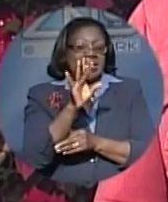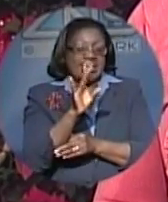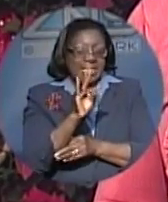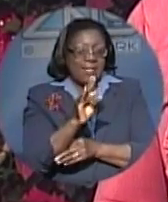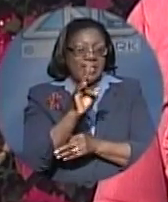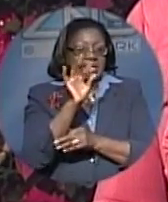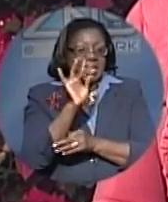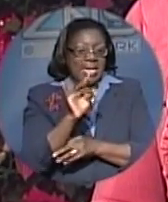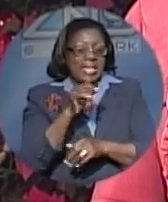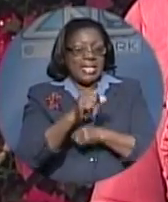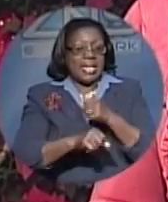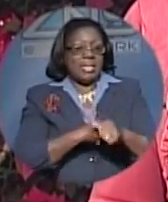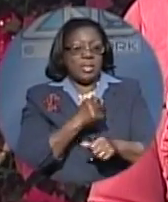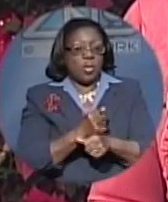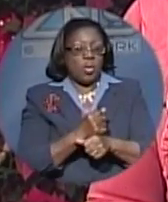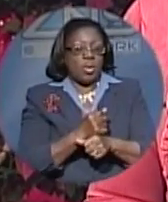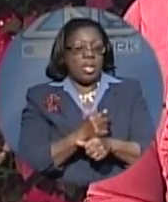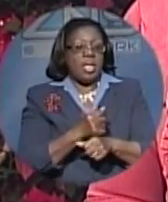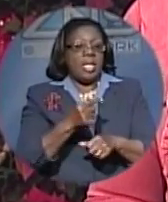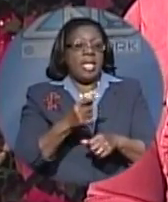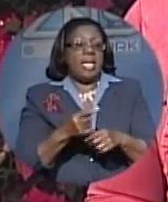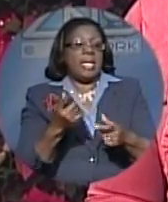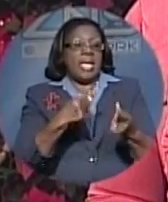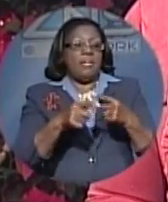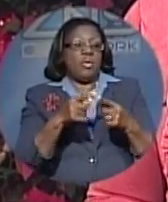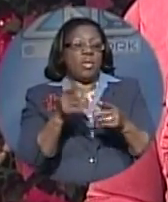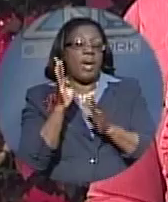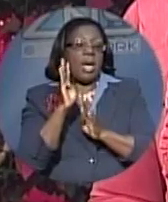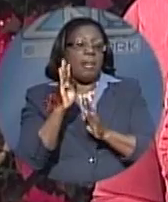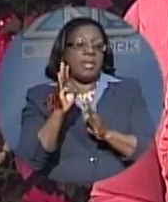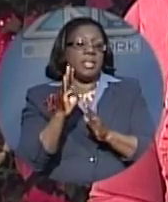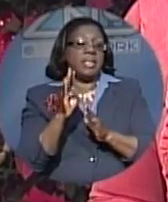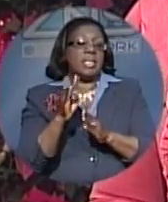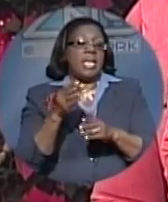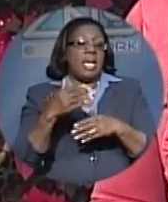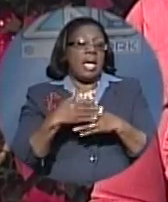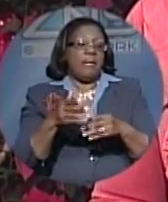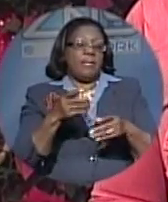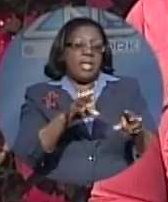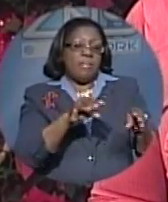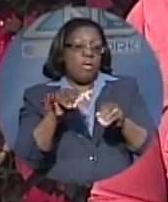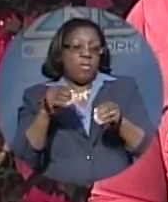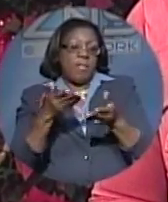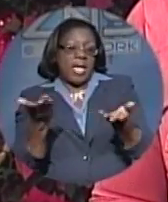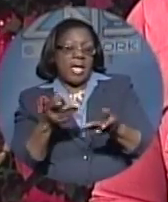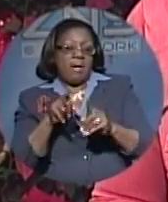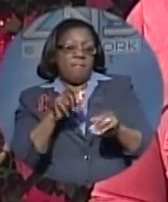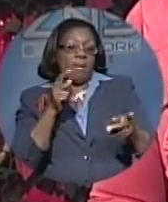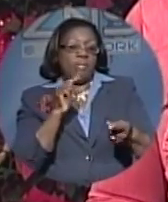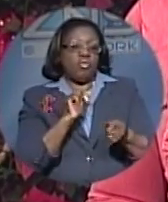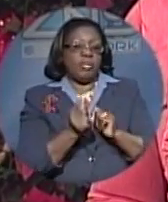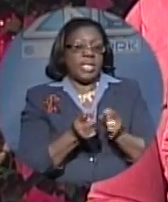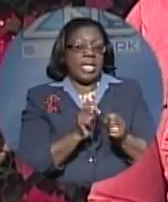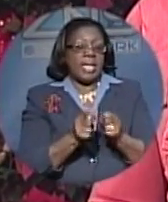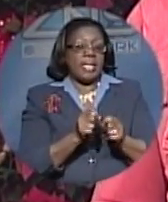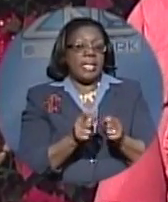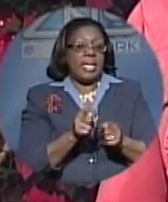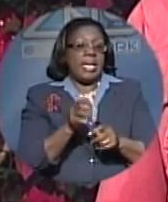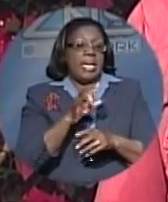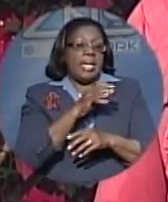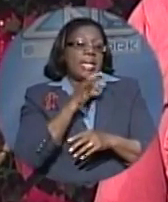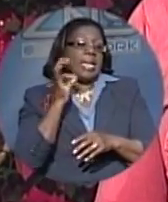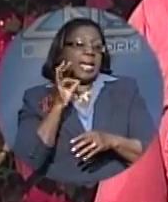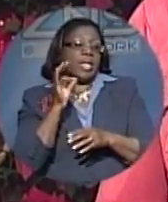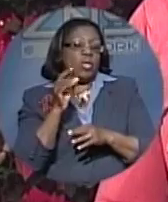the Bahamas after emigrating from his native Trinidad at the invitation of friend, the late Archdeacon William Thompson. Canon Roach leaves